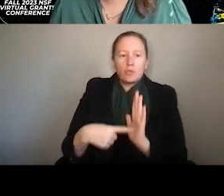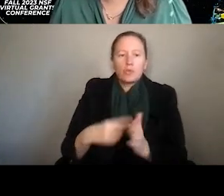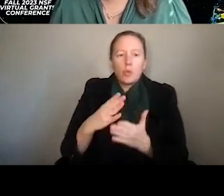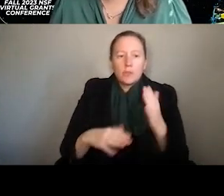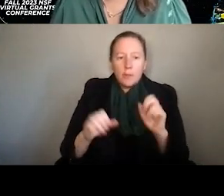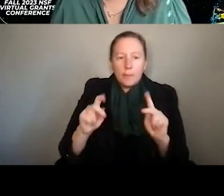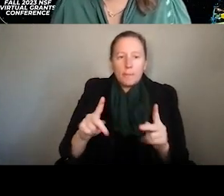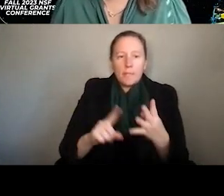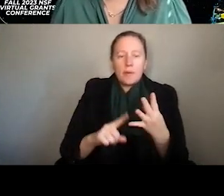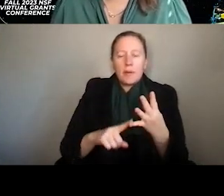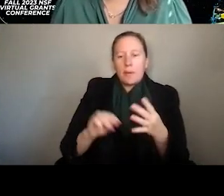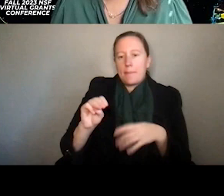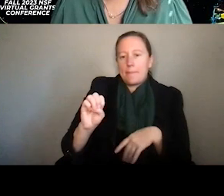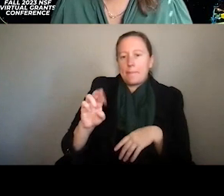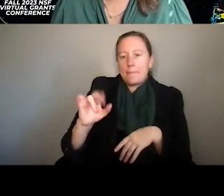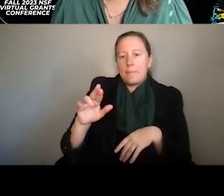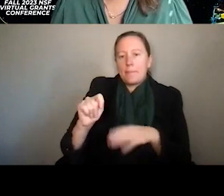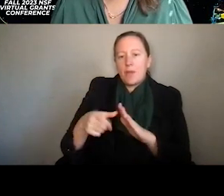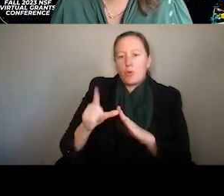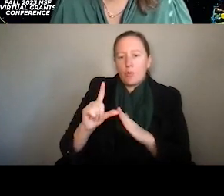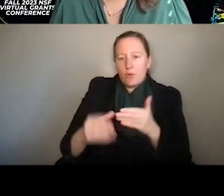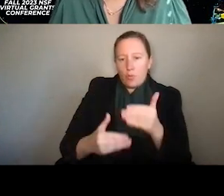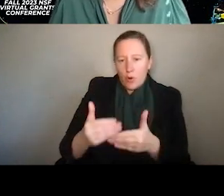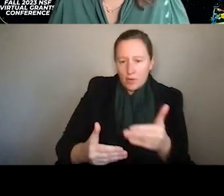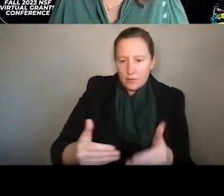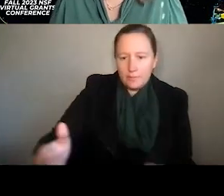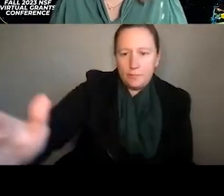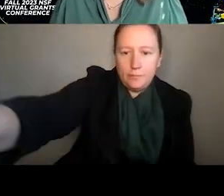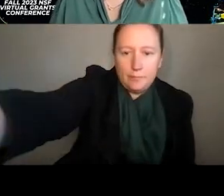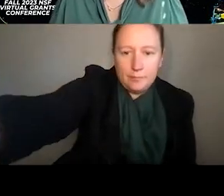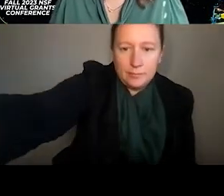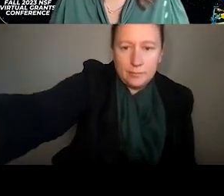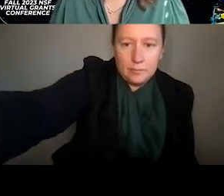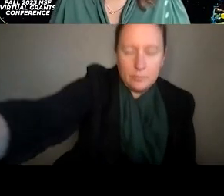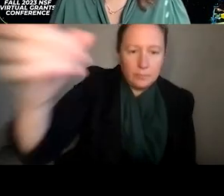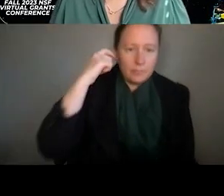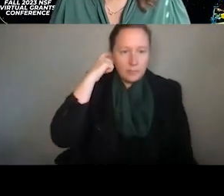NSF and talk briefly about the merit review process. So let's start with GEO.